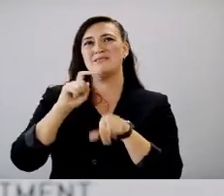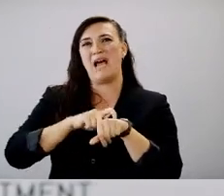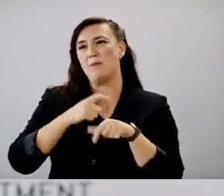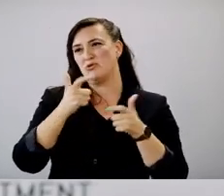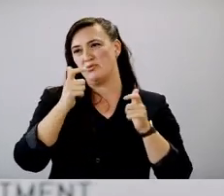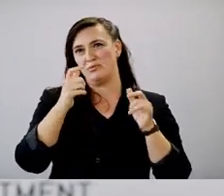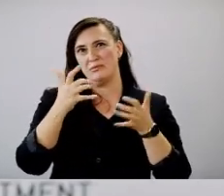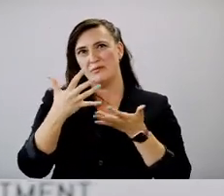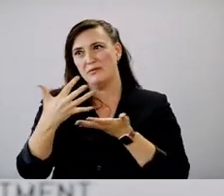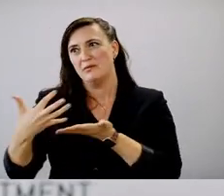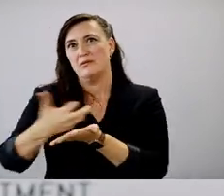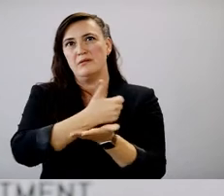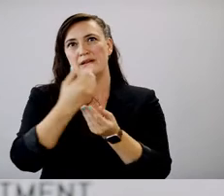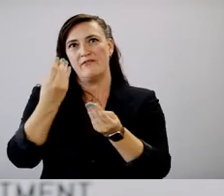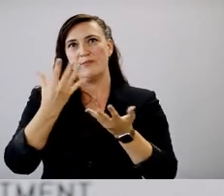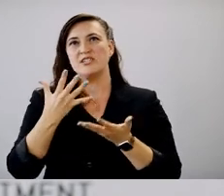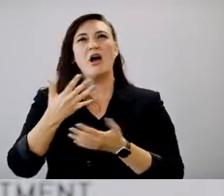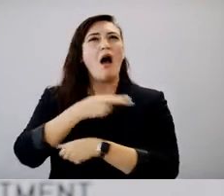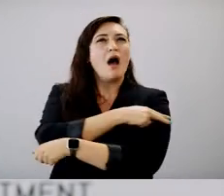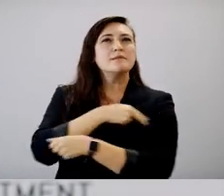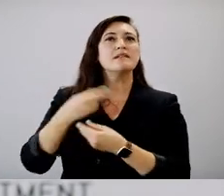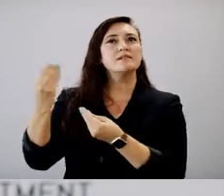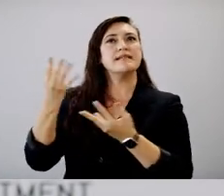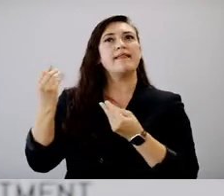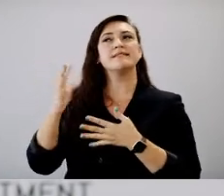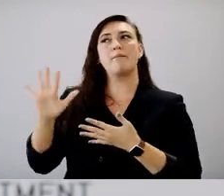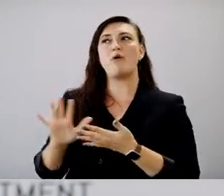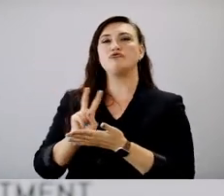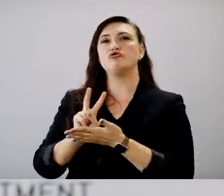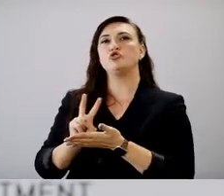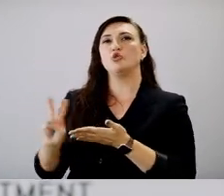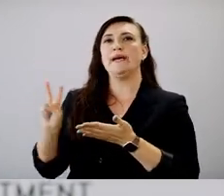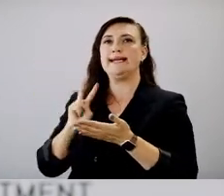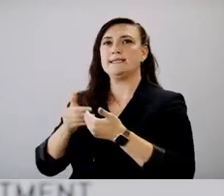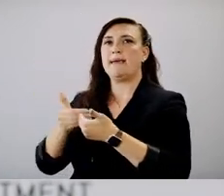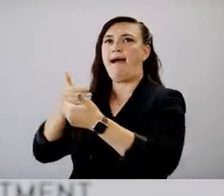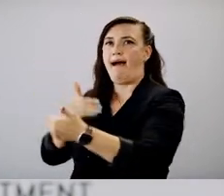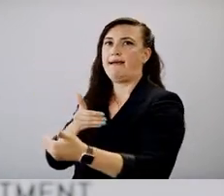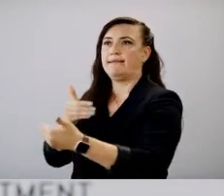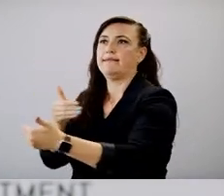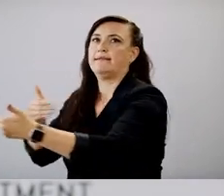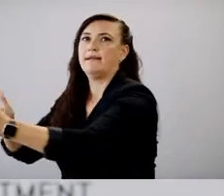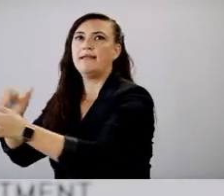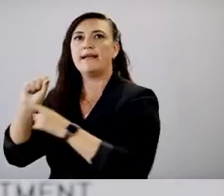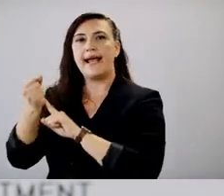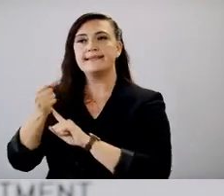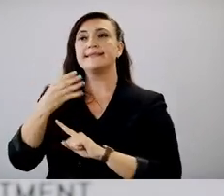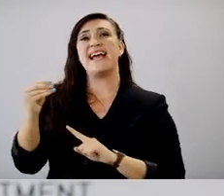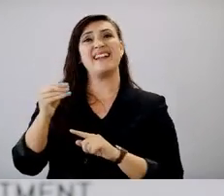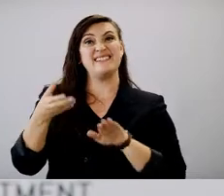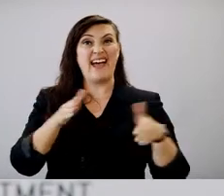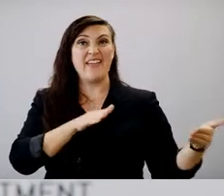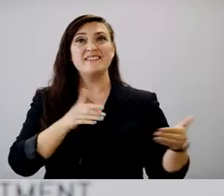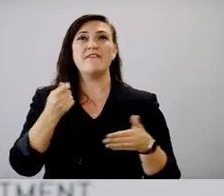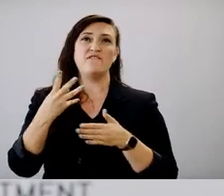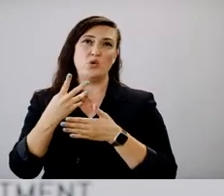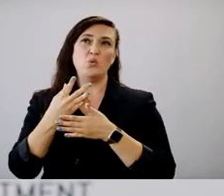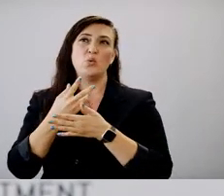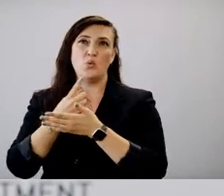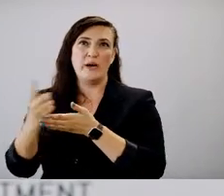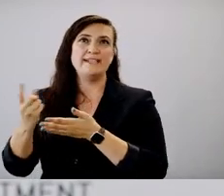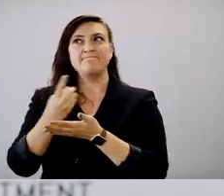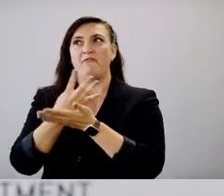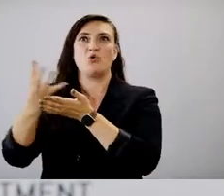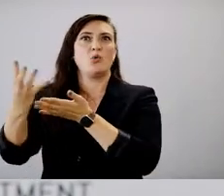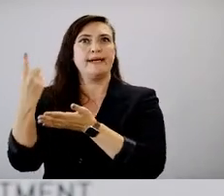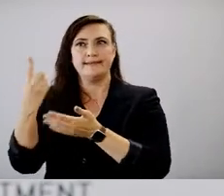that there is because hospitals tend to lag about two weeks behind the cases and then deaths a couple of weeks after that. But we continue